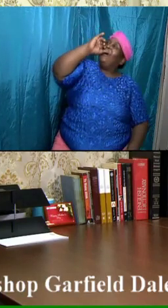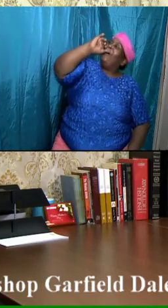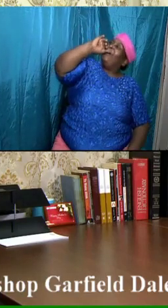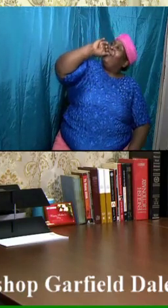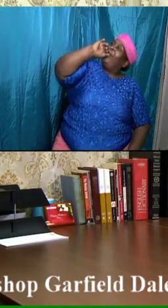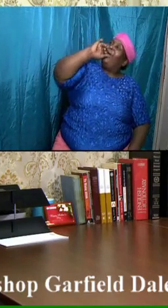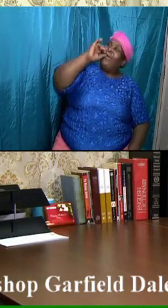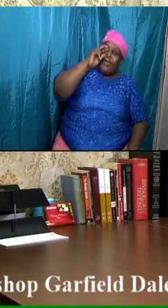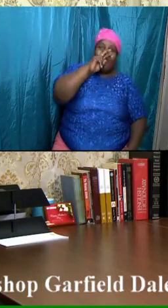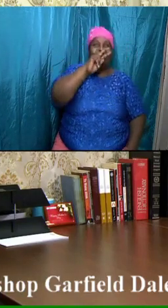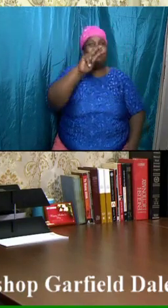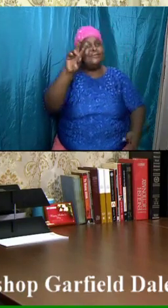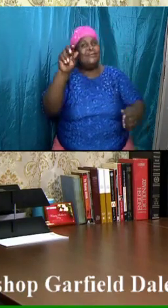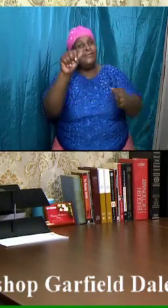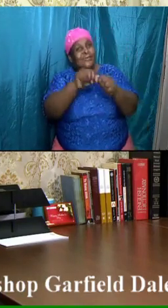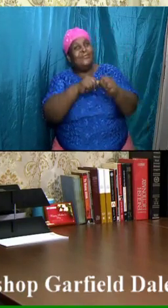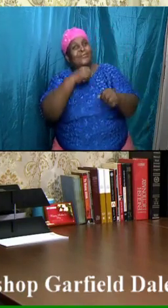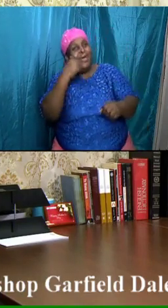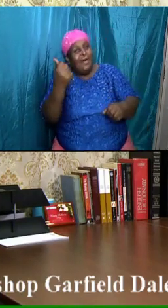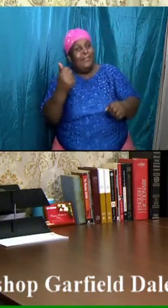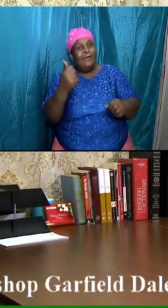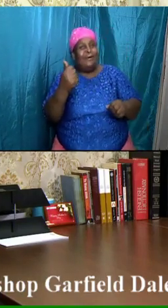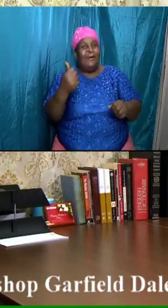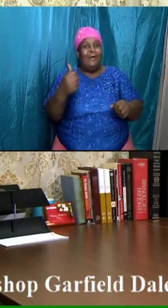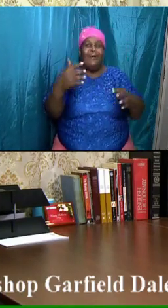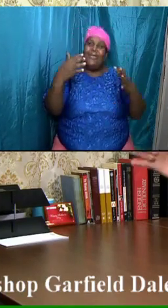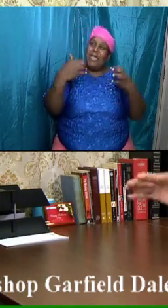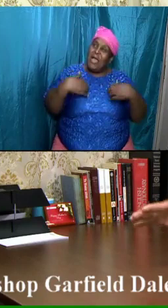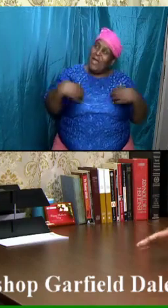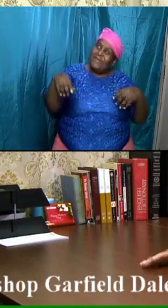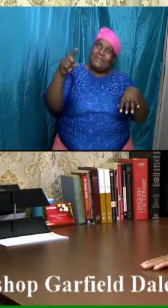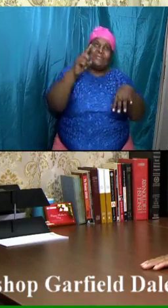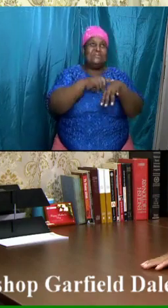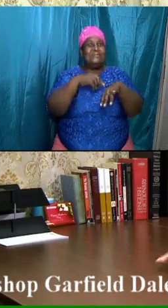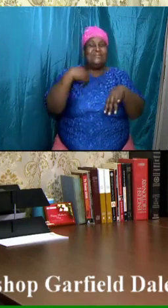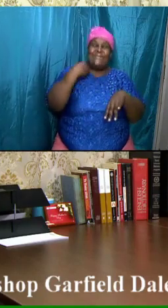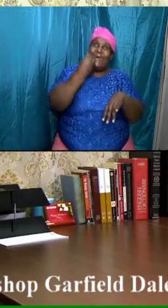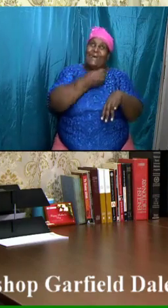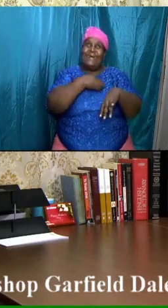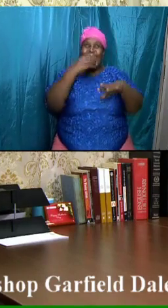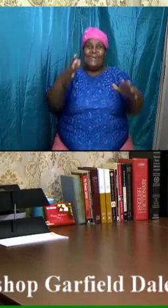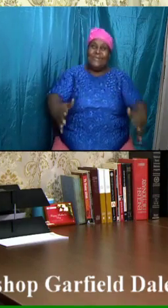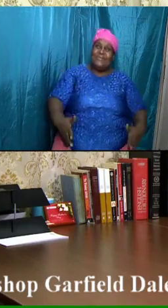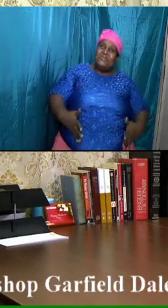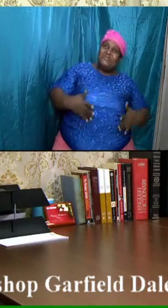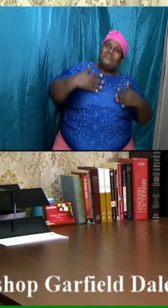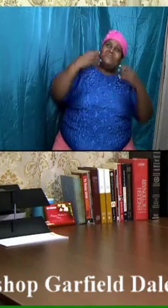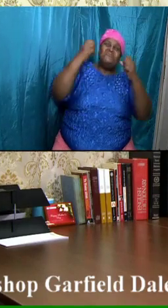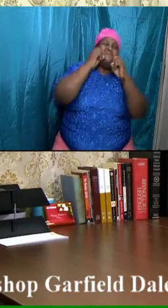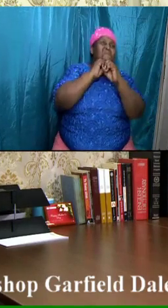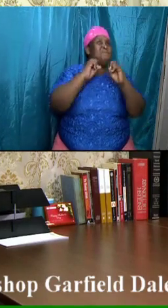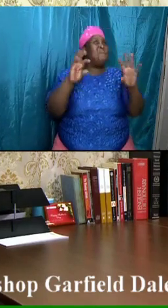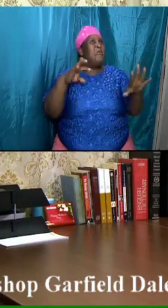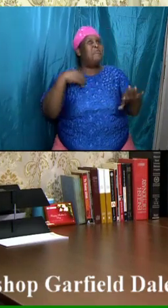see each other we are going to have the time of our lives and none of us are to miss